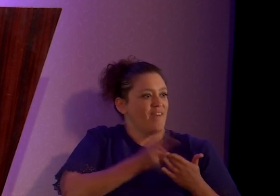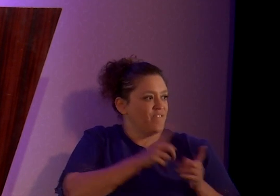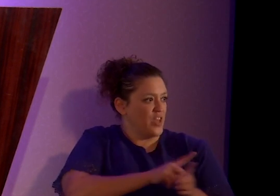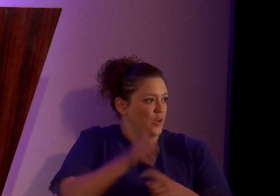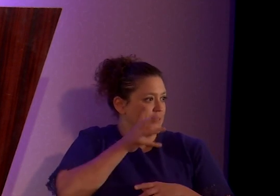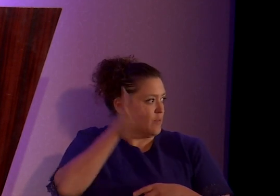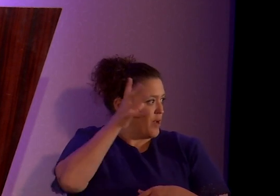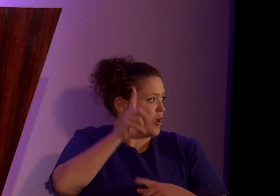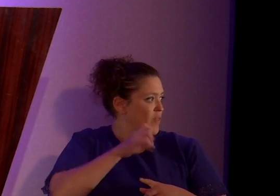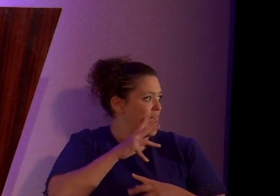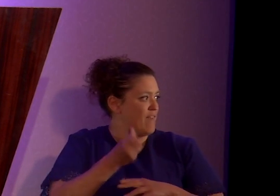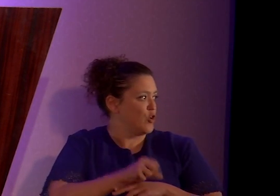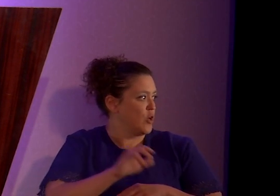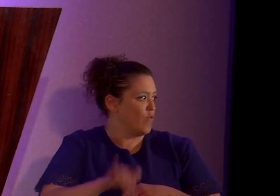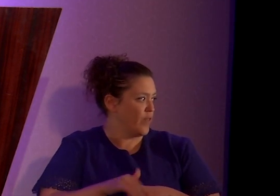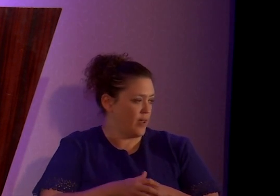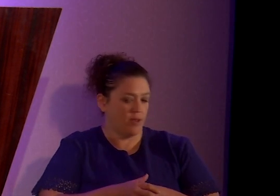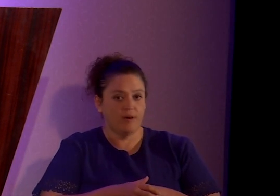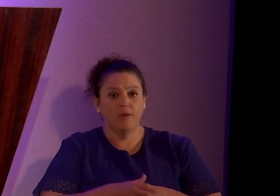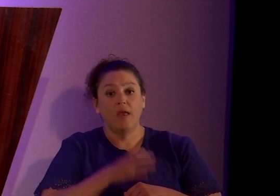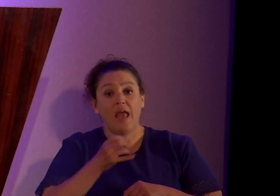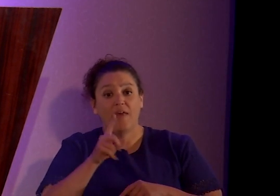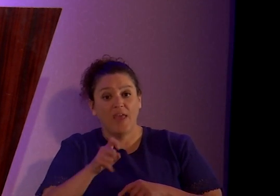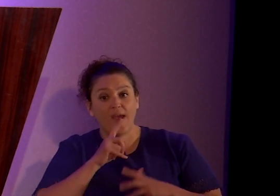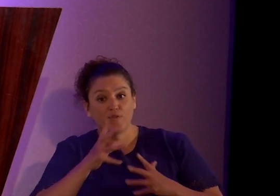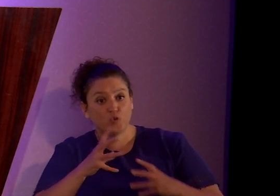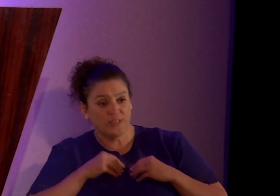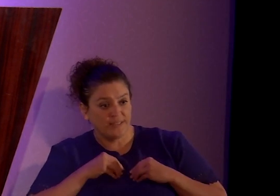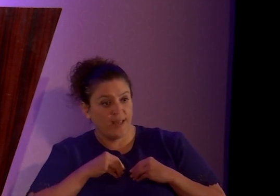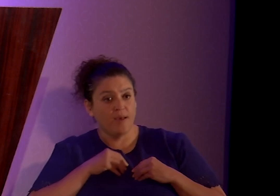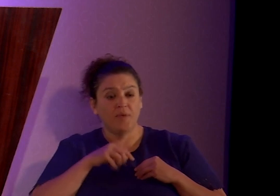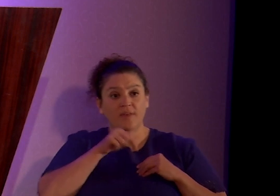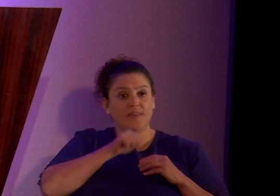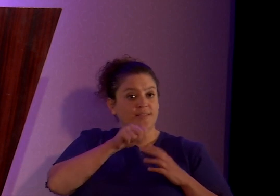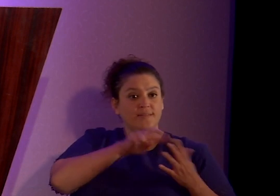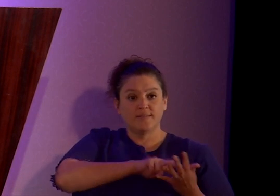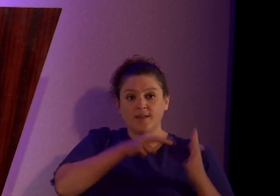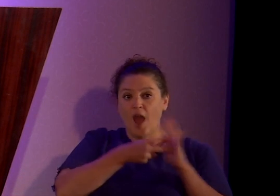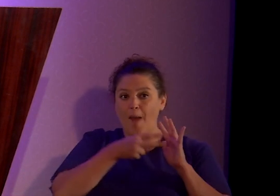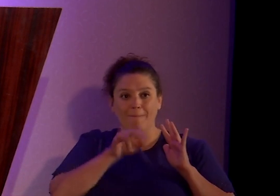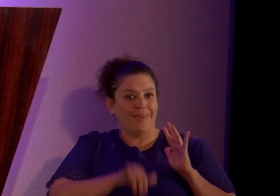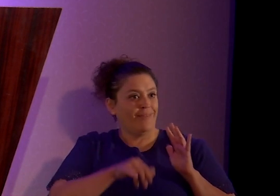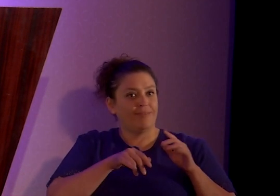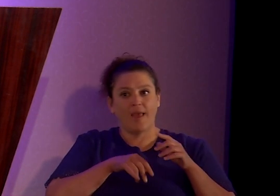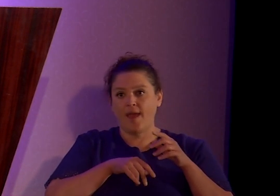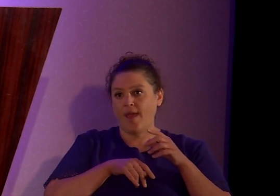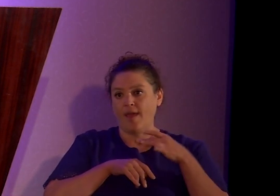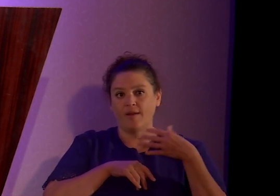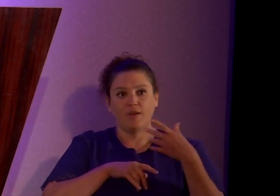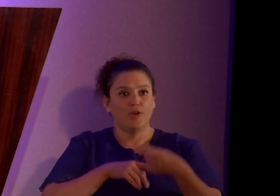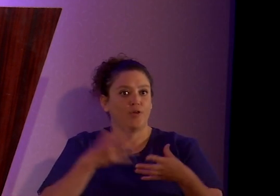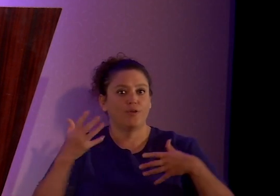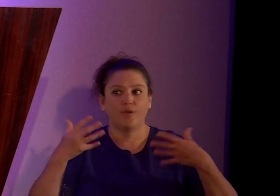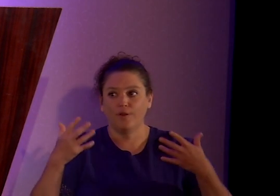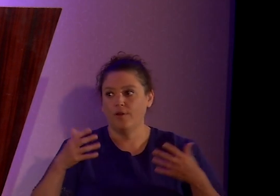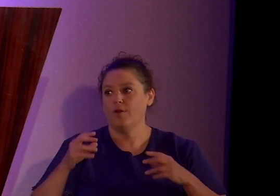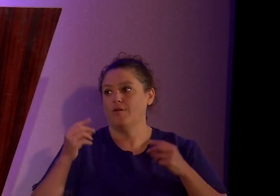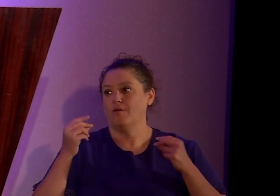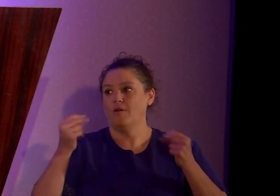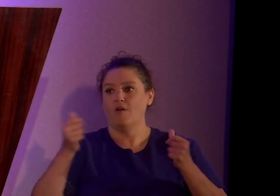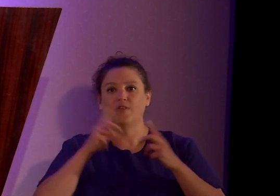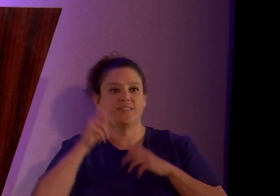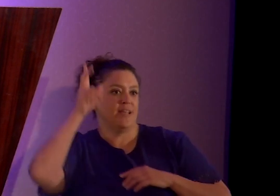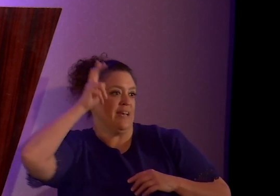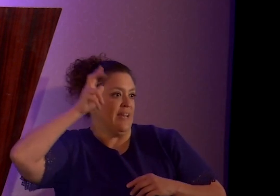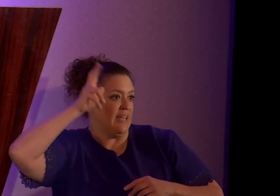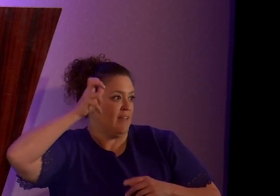they've got to get over that. And they've got to accept that this does not mean that you're all of a sudden evil, an